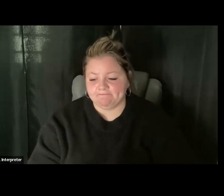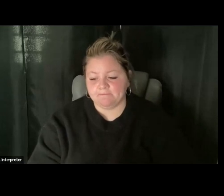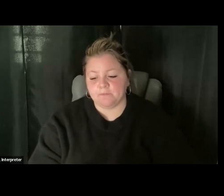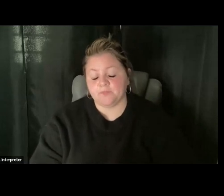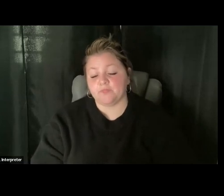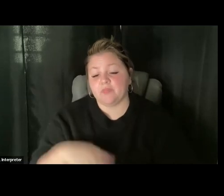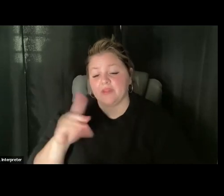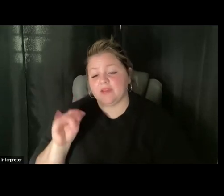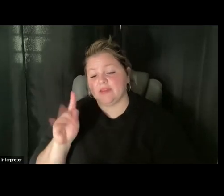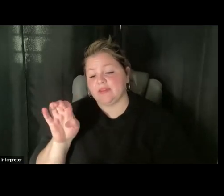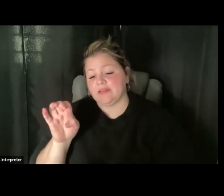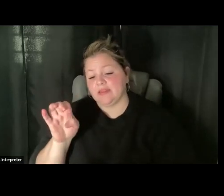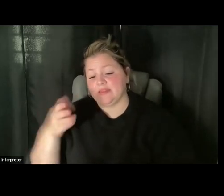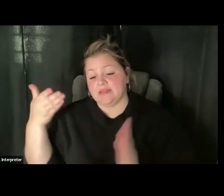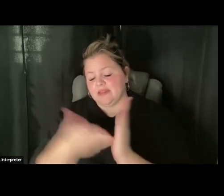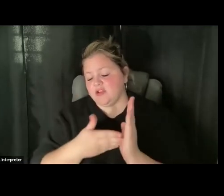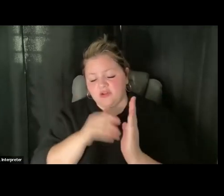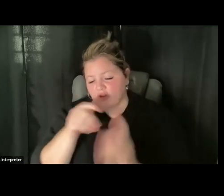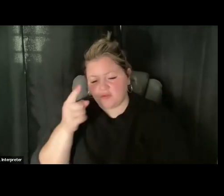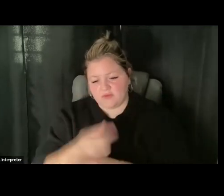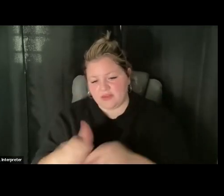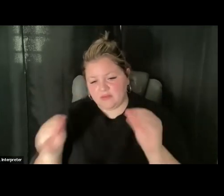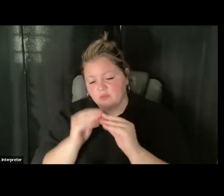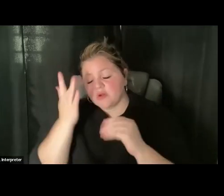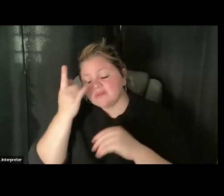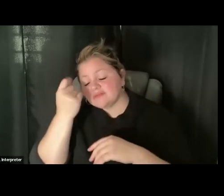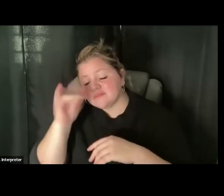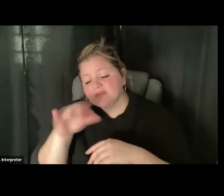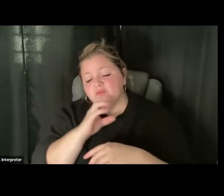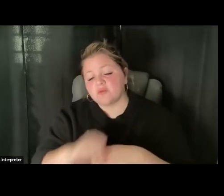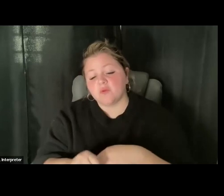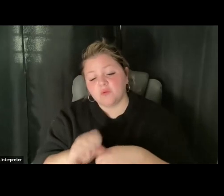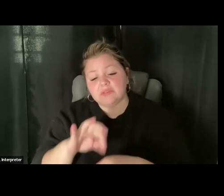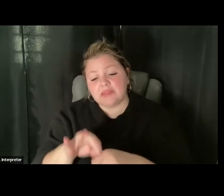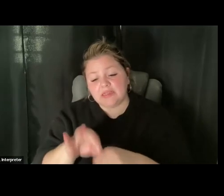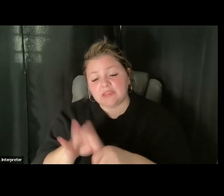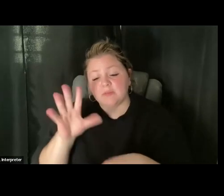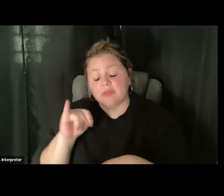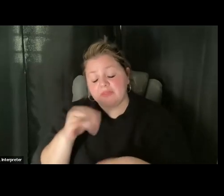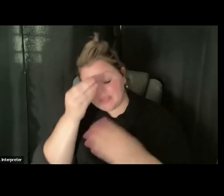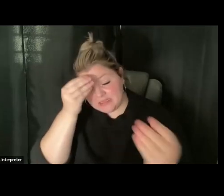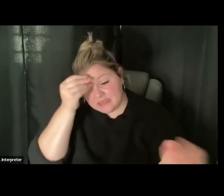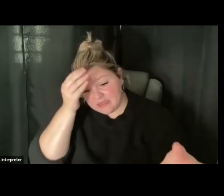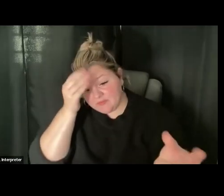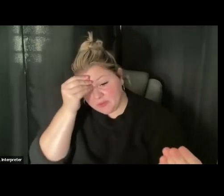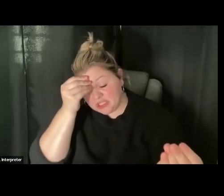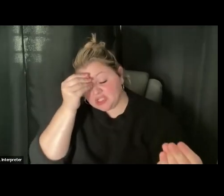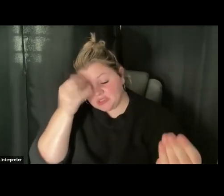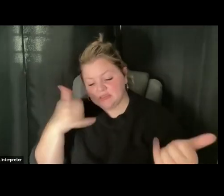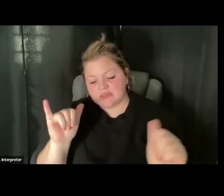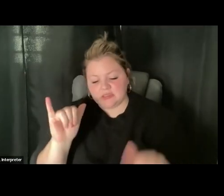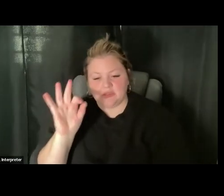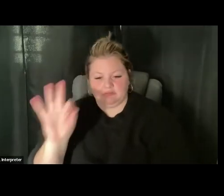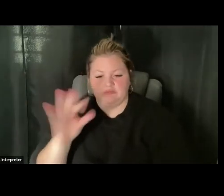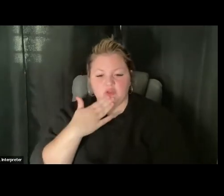dates there are no longer relevant because it was for a past election cycle, but the information on how that works is still